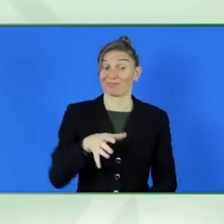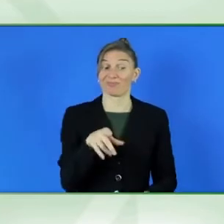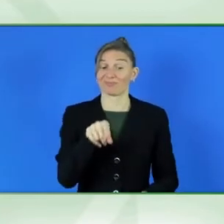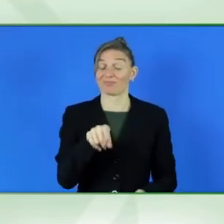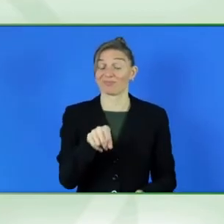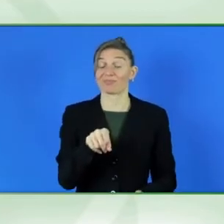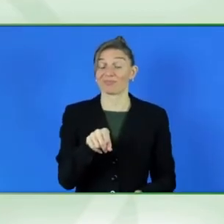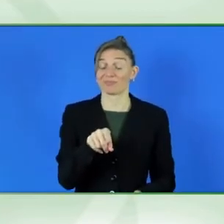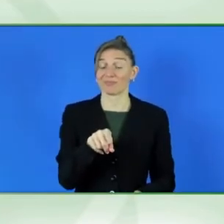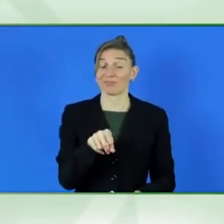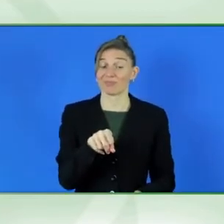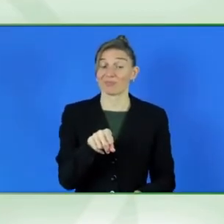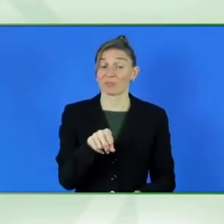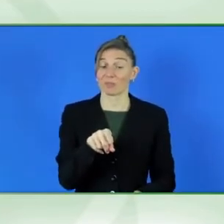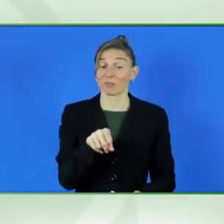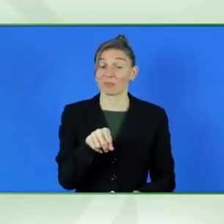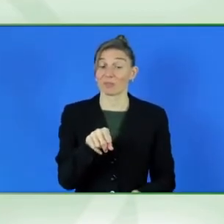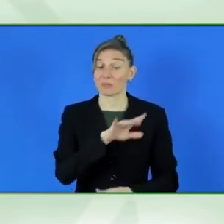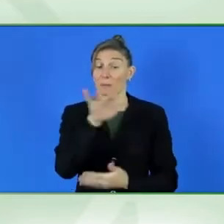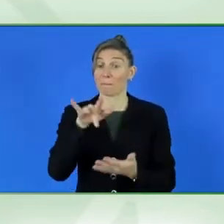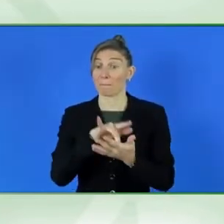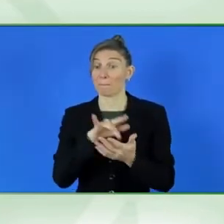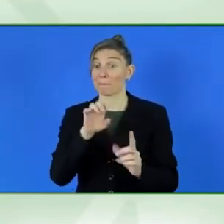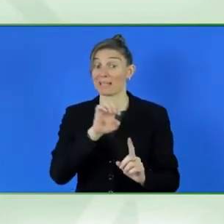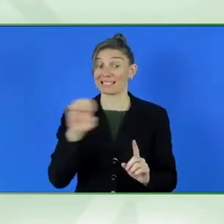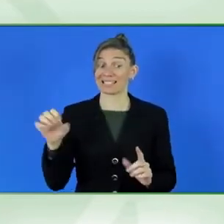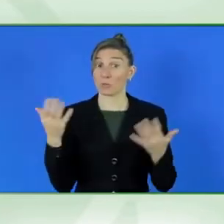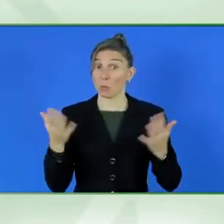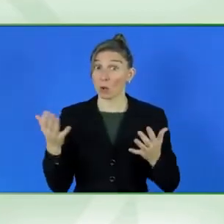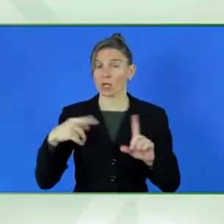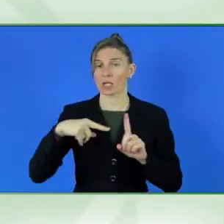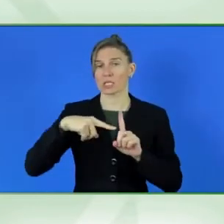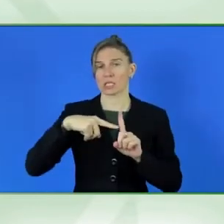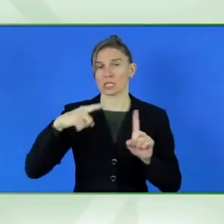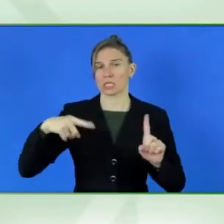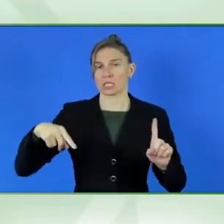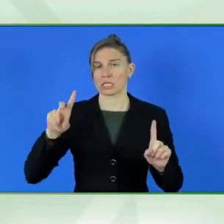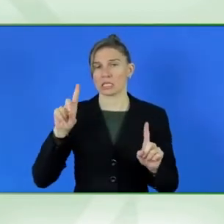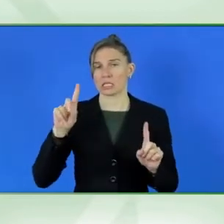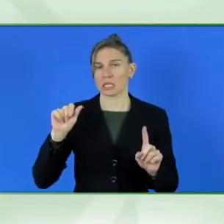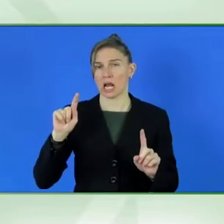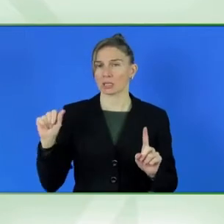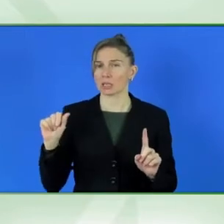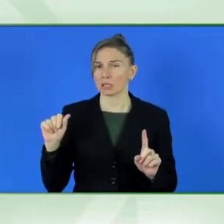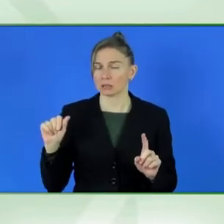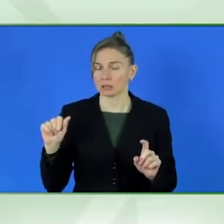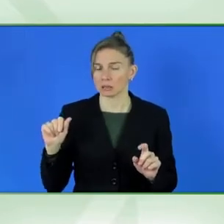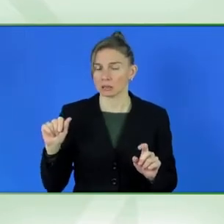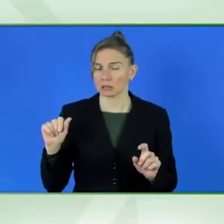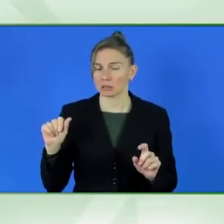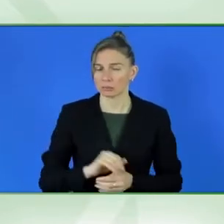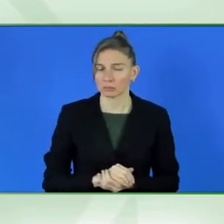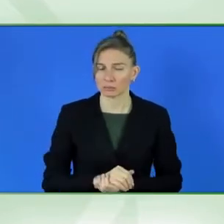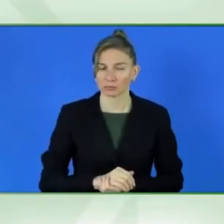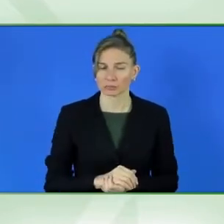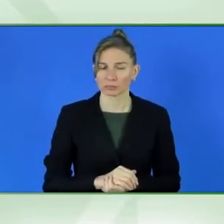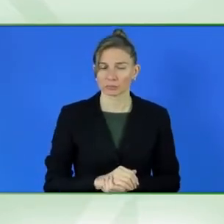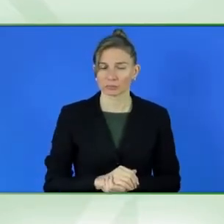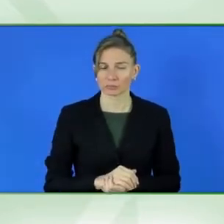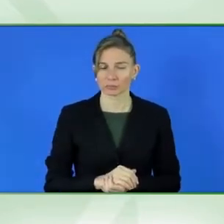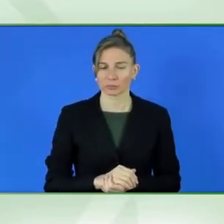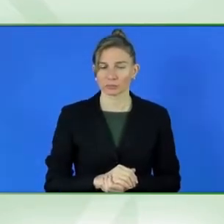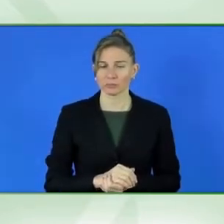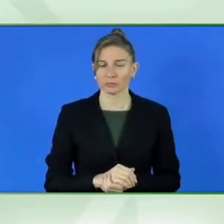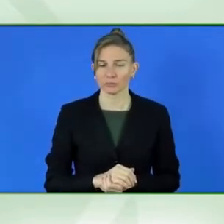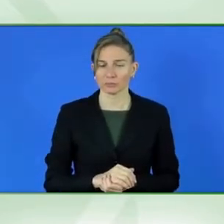data. When we, when we, want to